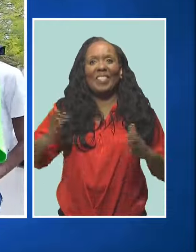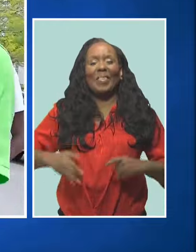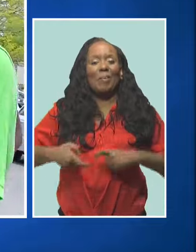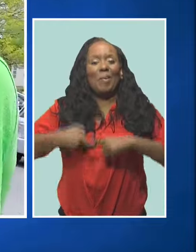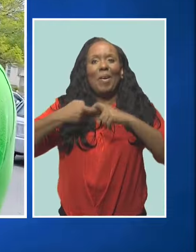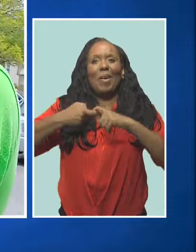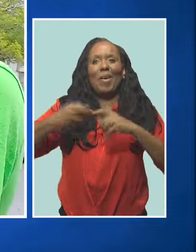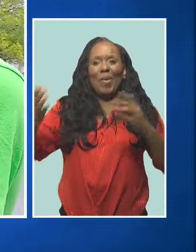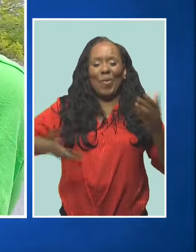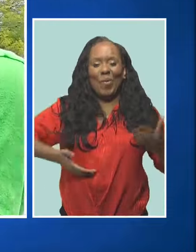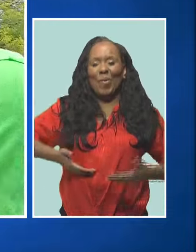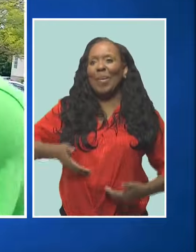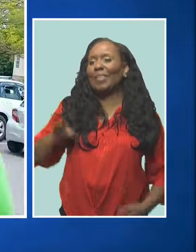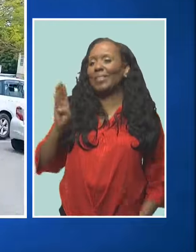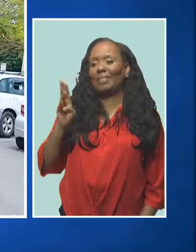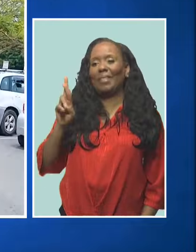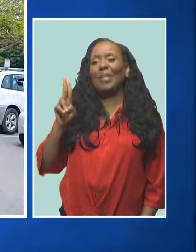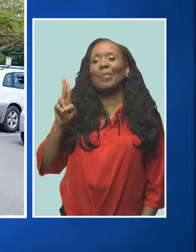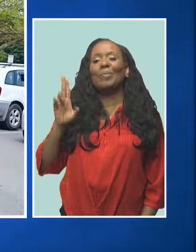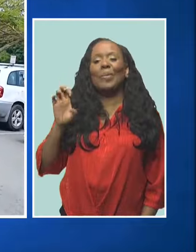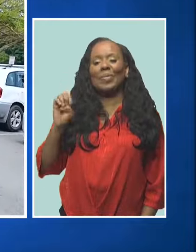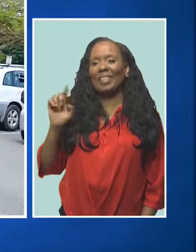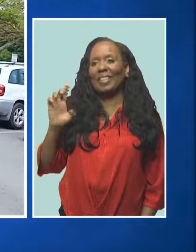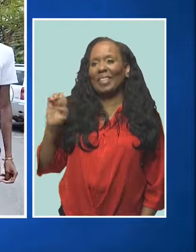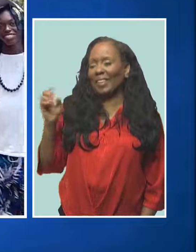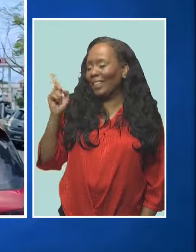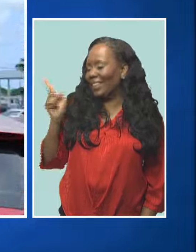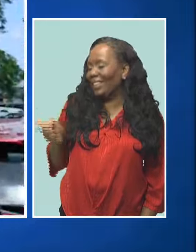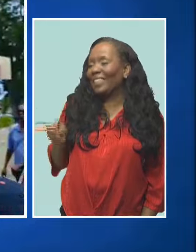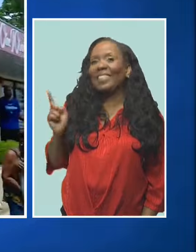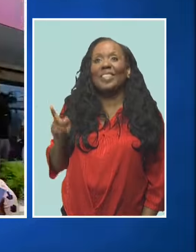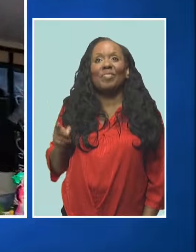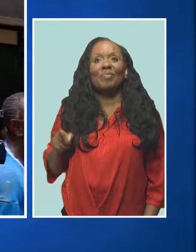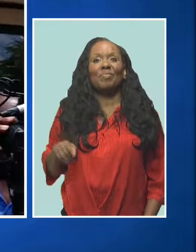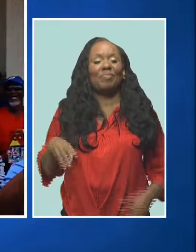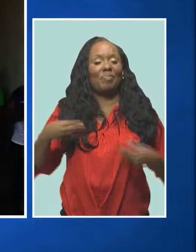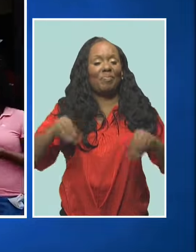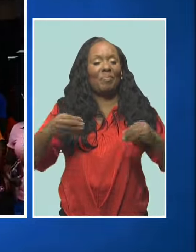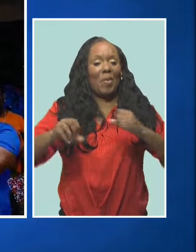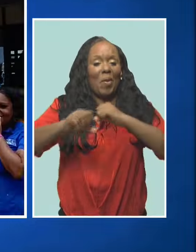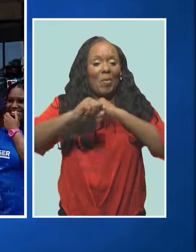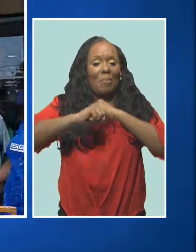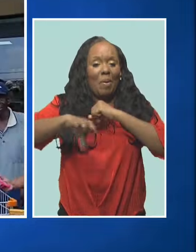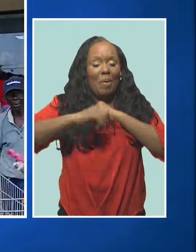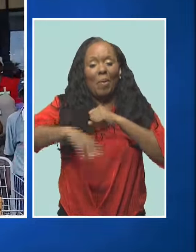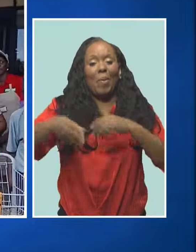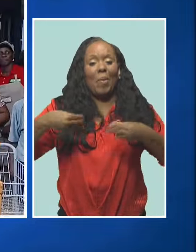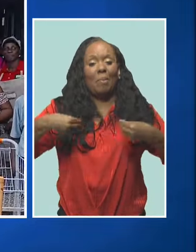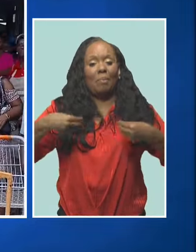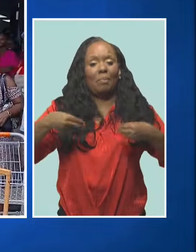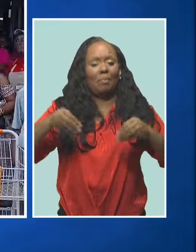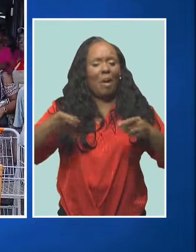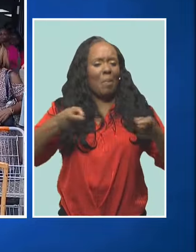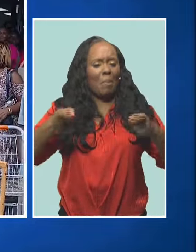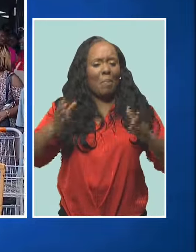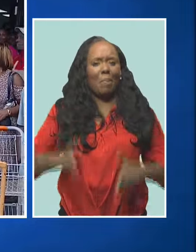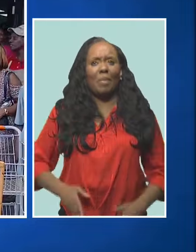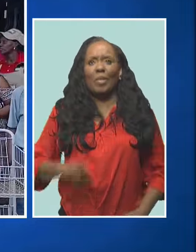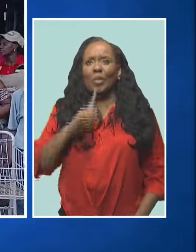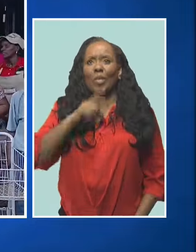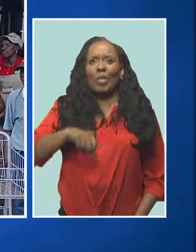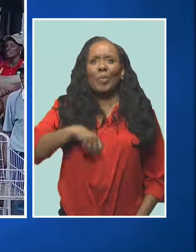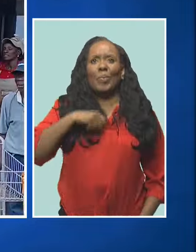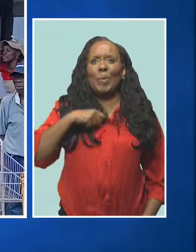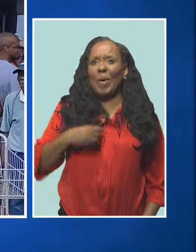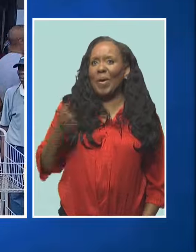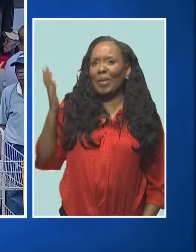to welcome Bruce Lee home. Marketing manager, Tammy Rose Evelyn, says they are all extremely proud